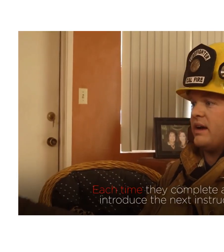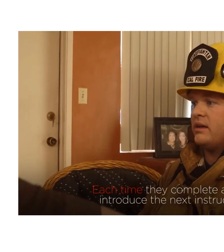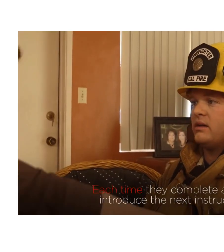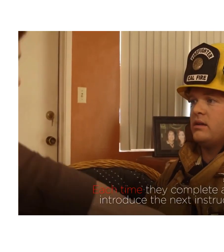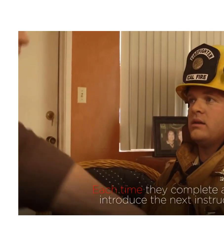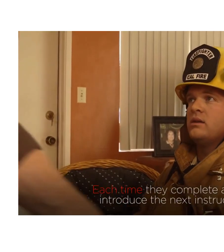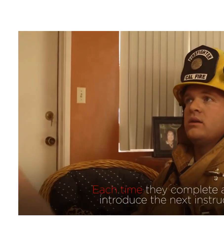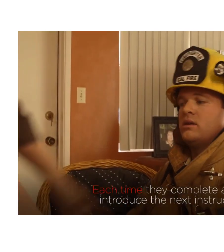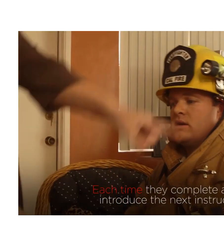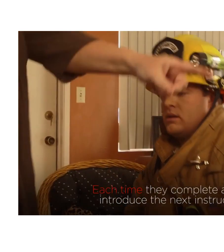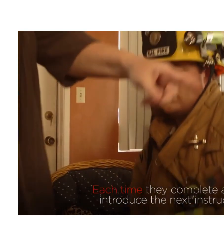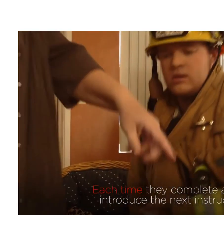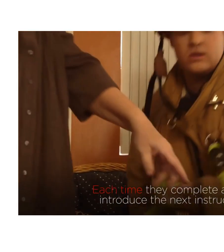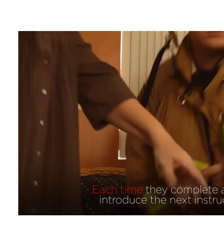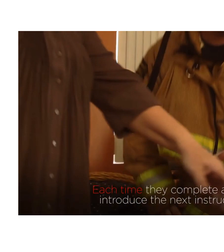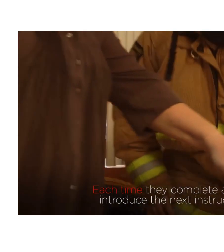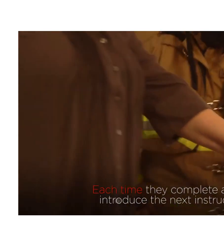instruction.